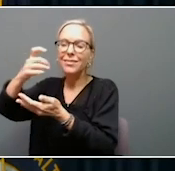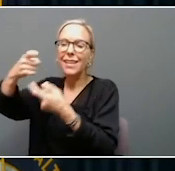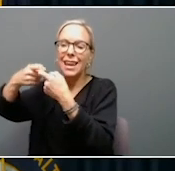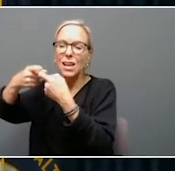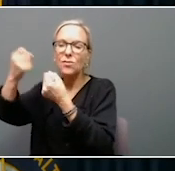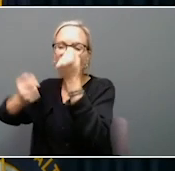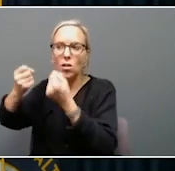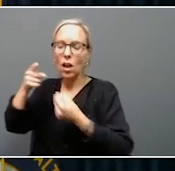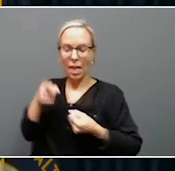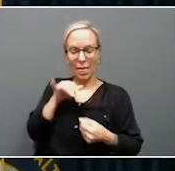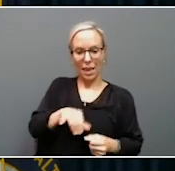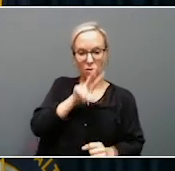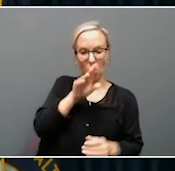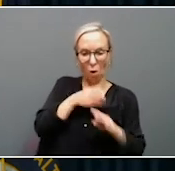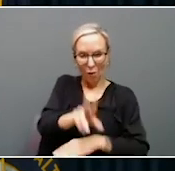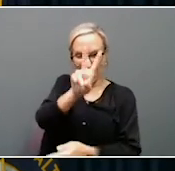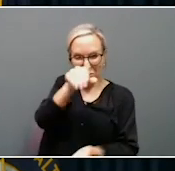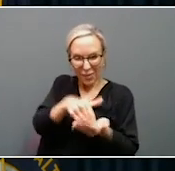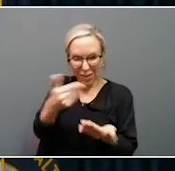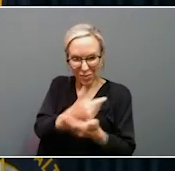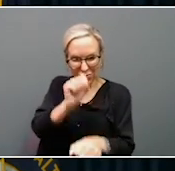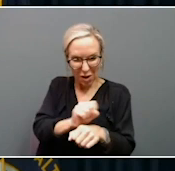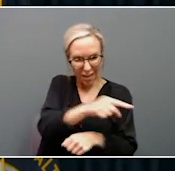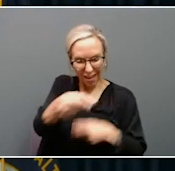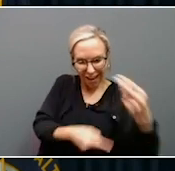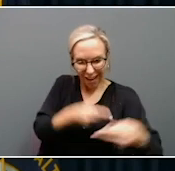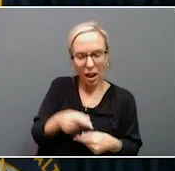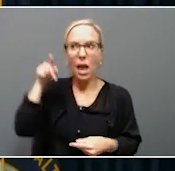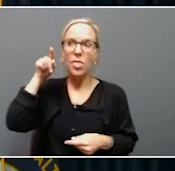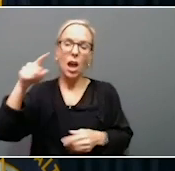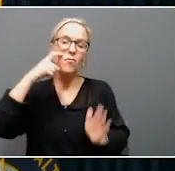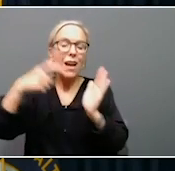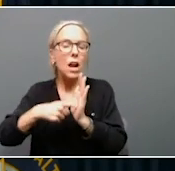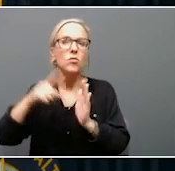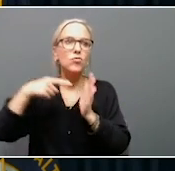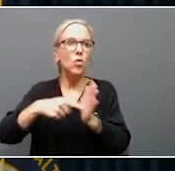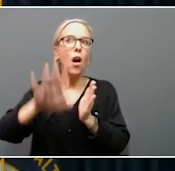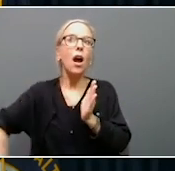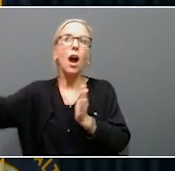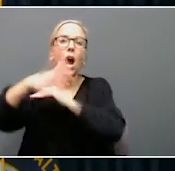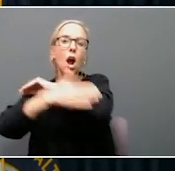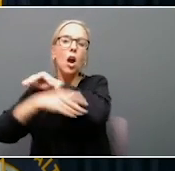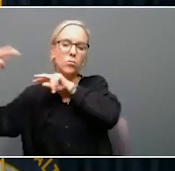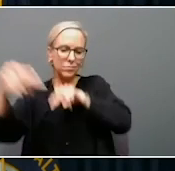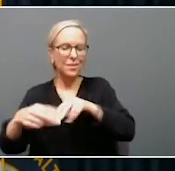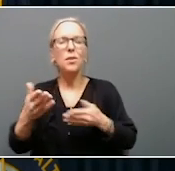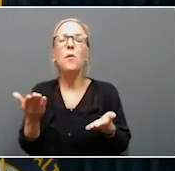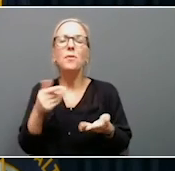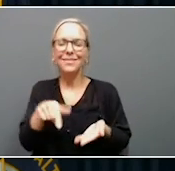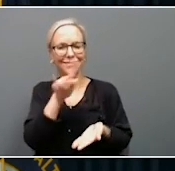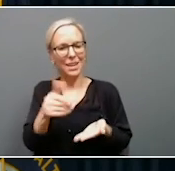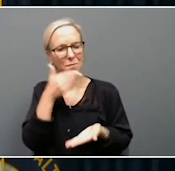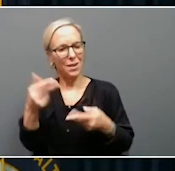over 2,000 new jobs. The recognition shows the rest of the country that Kentucky is the best place to do business. So on top